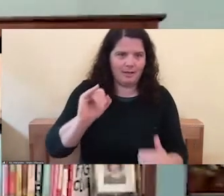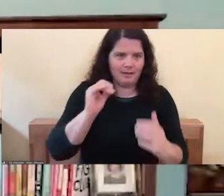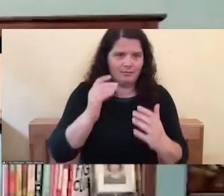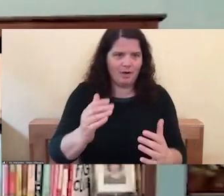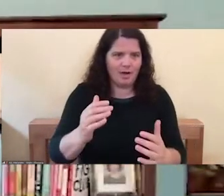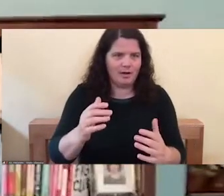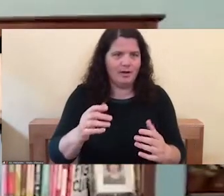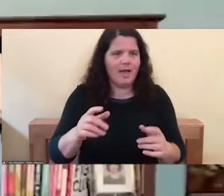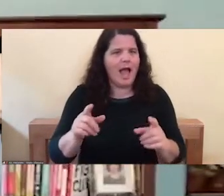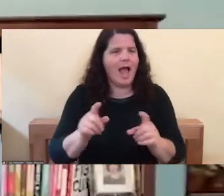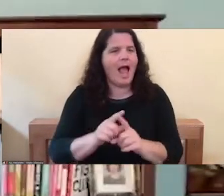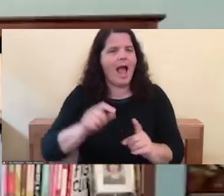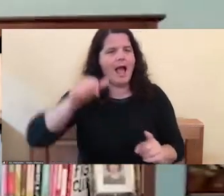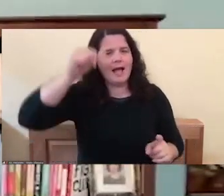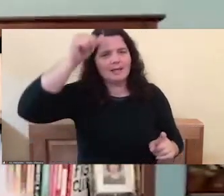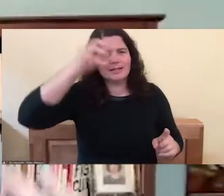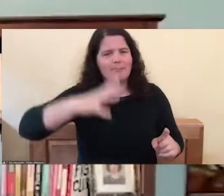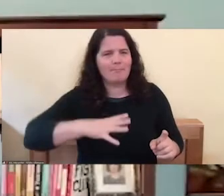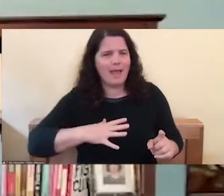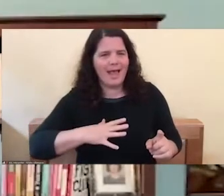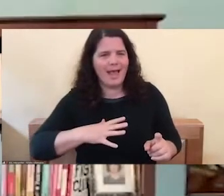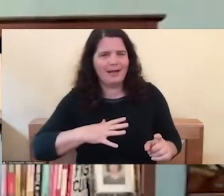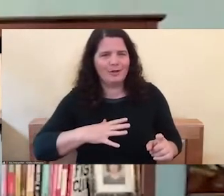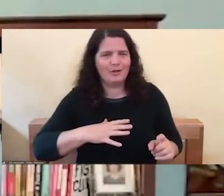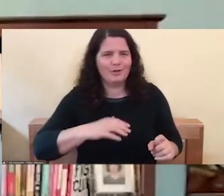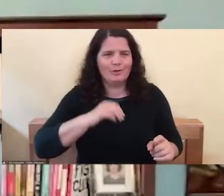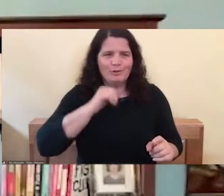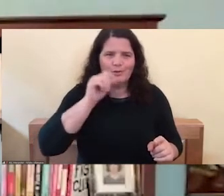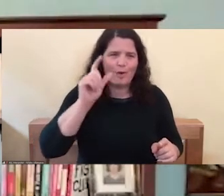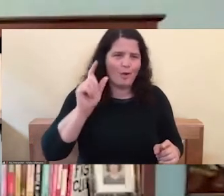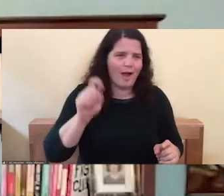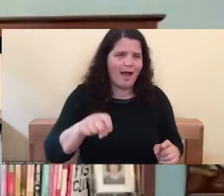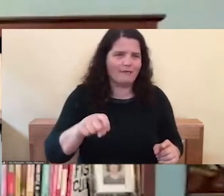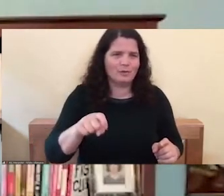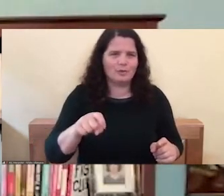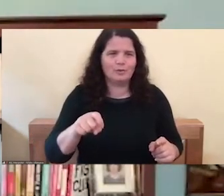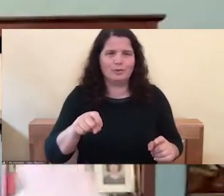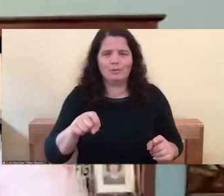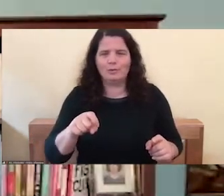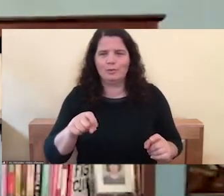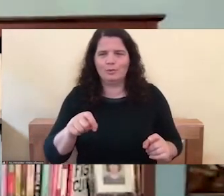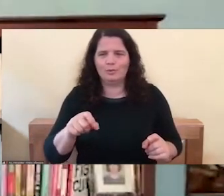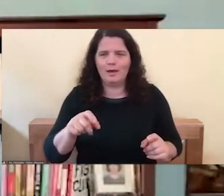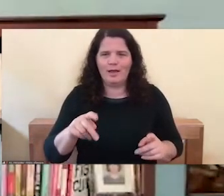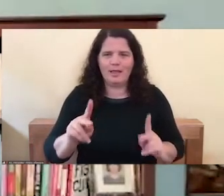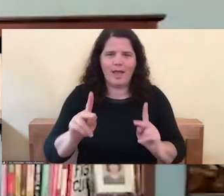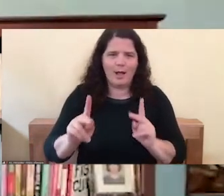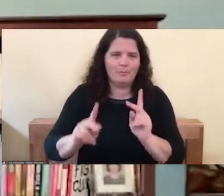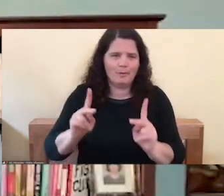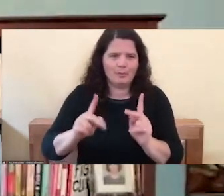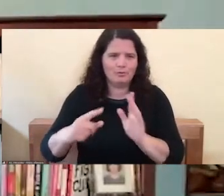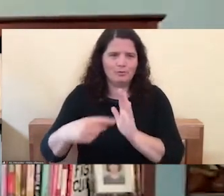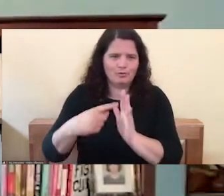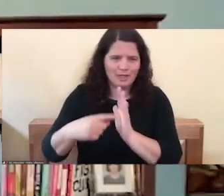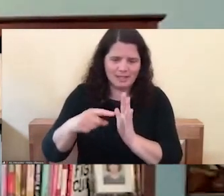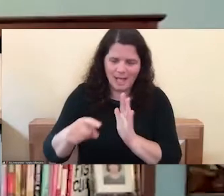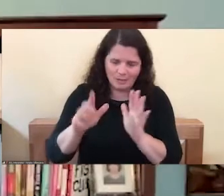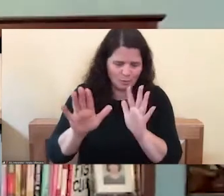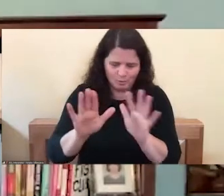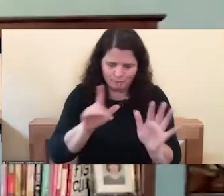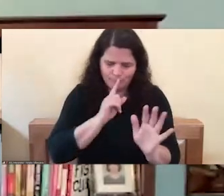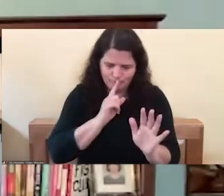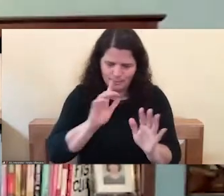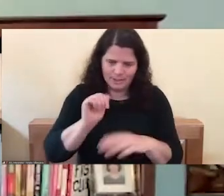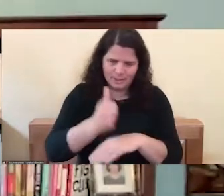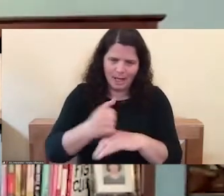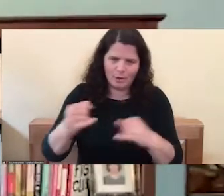have to allow people that, you know, put it on you or, you know, to criticize you, you need to draw your boundaries, but you know, just to, to